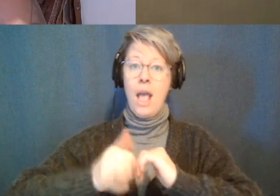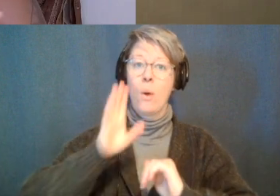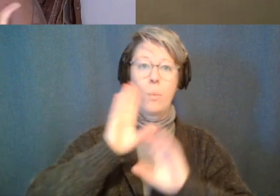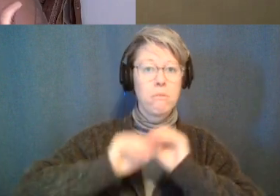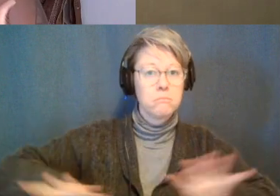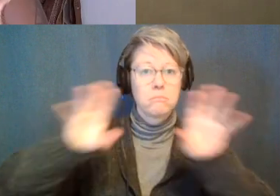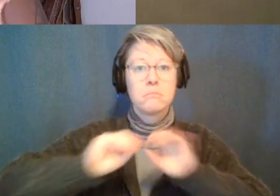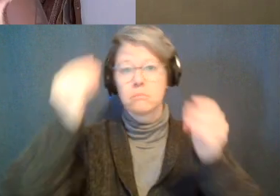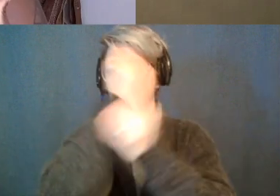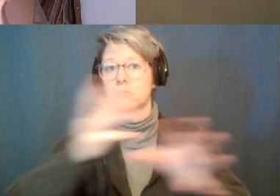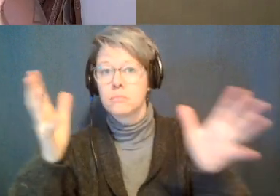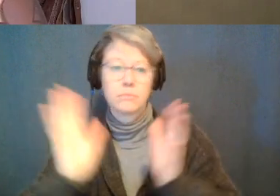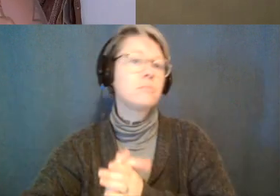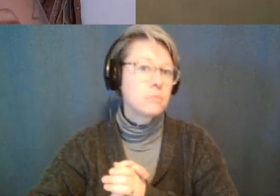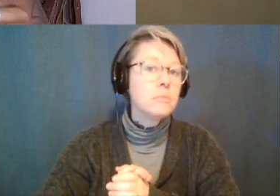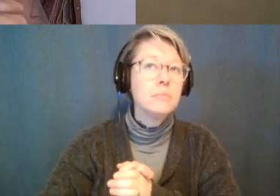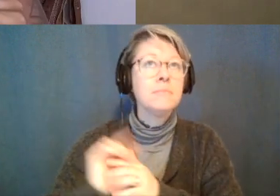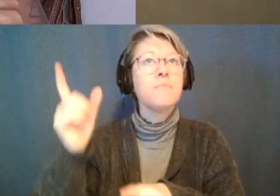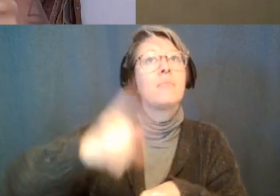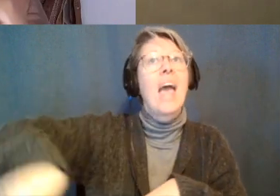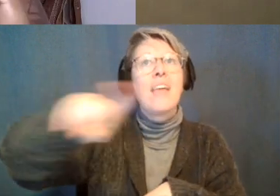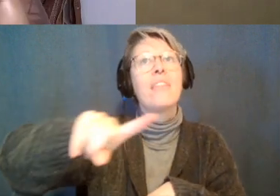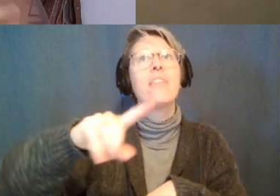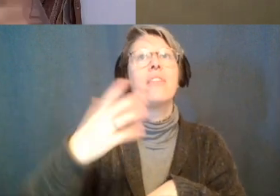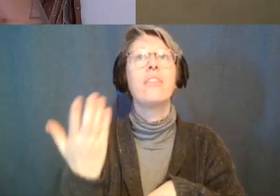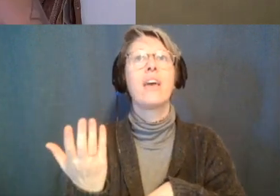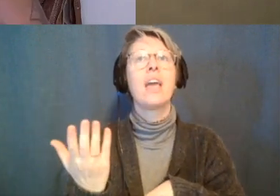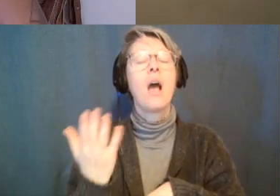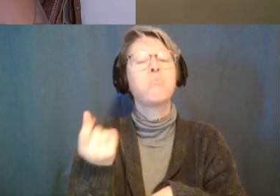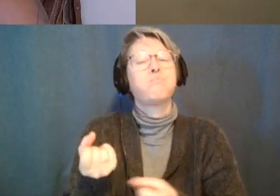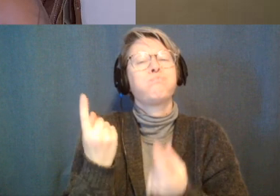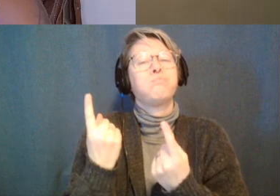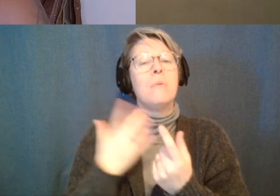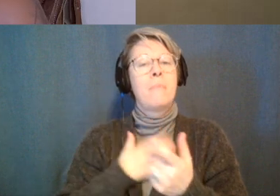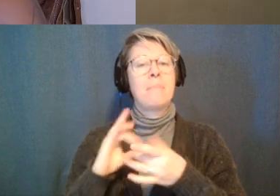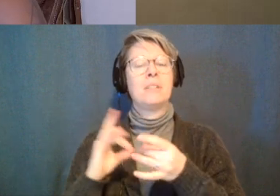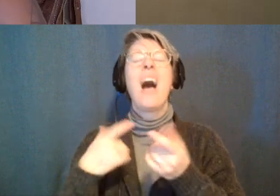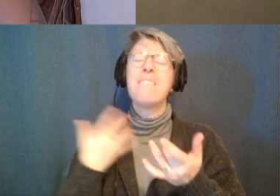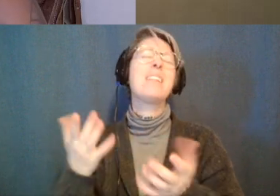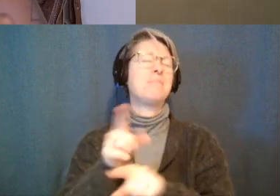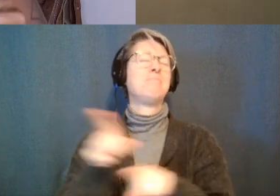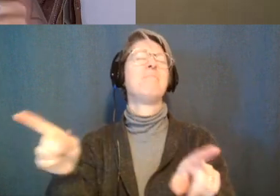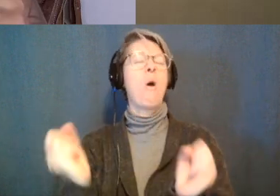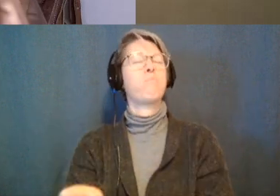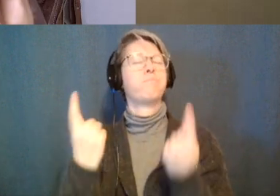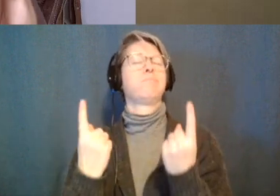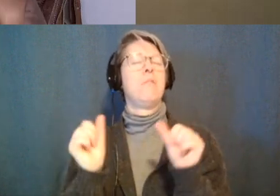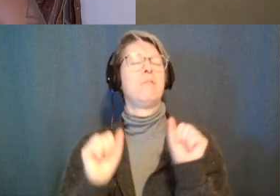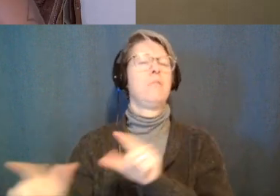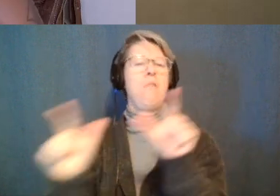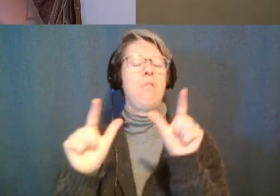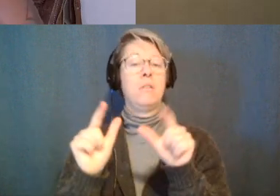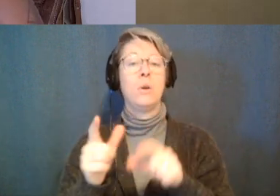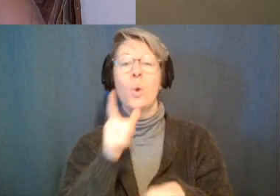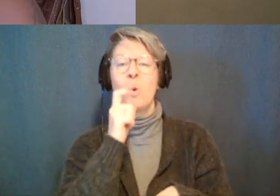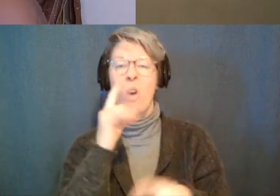also know that it's um they they most of them get the messages and i feel all of them get the messages like people who make like snarky